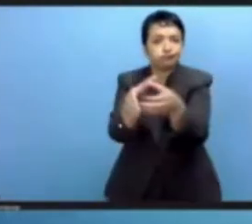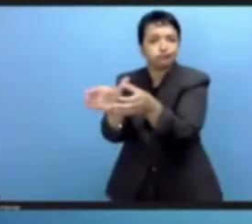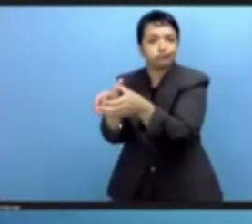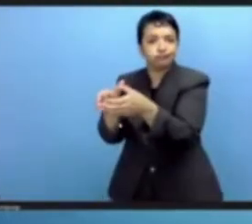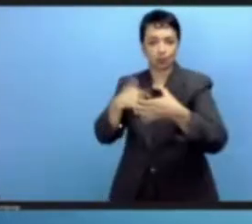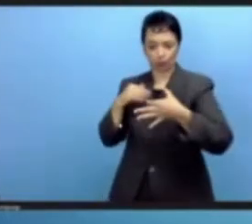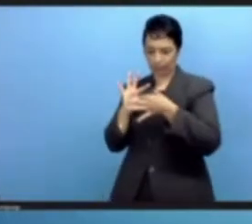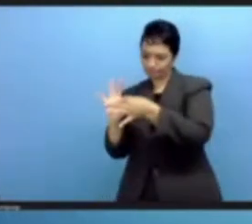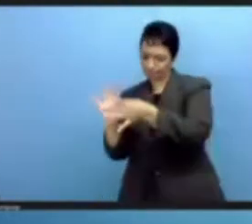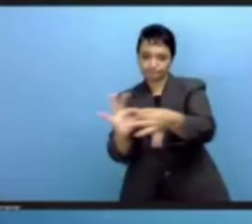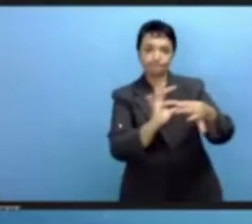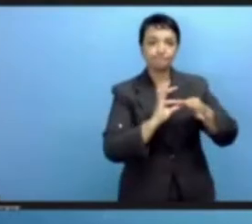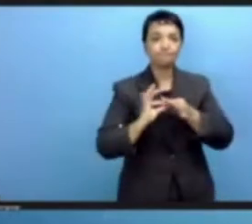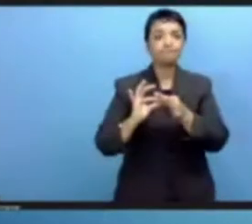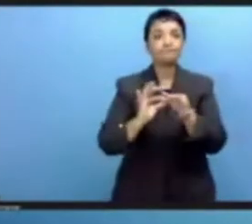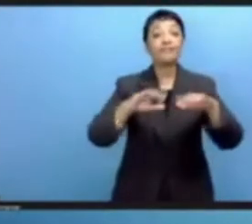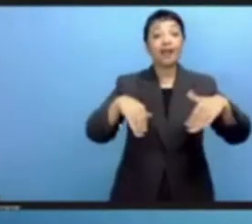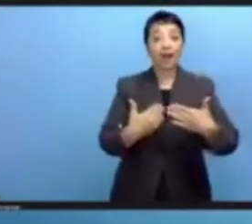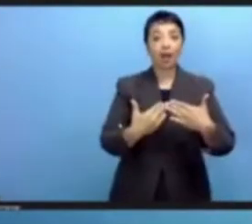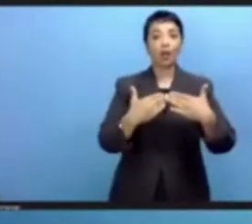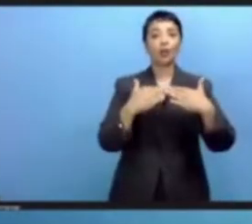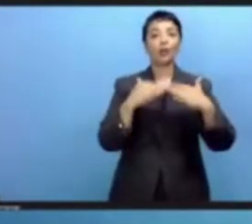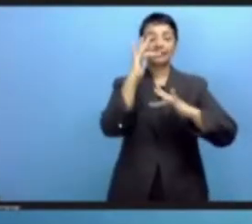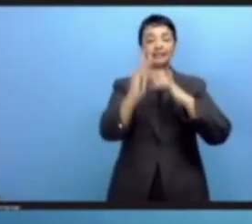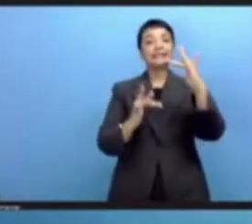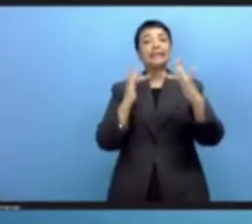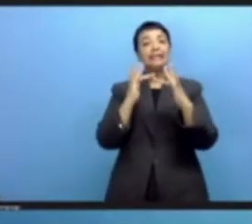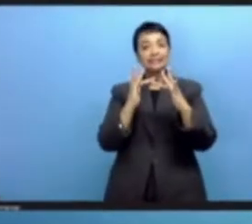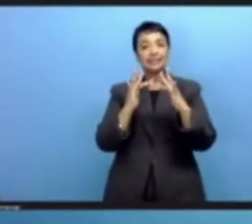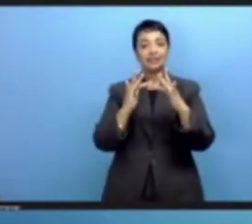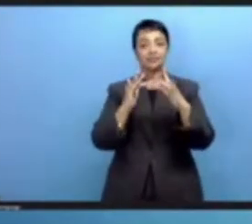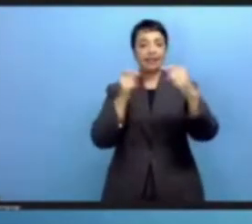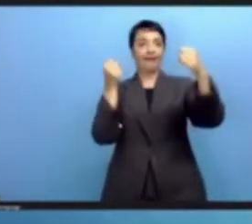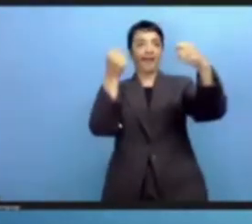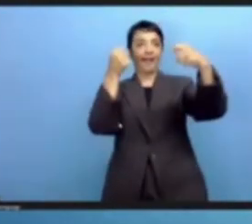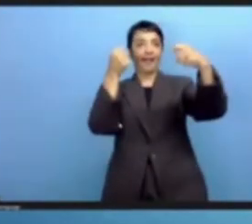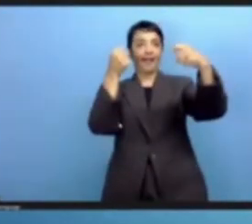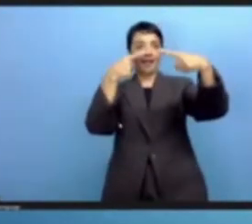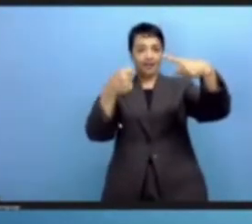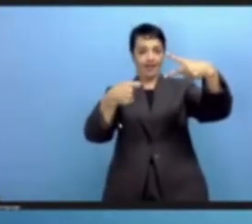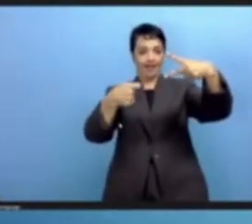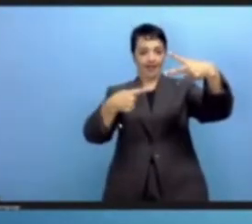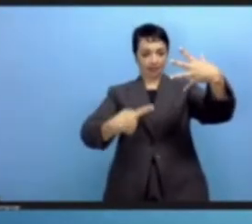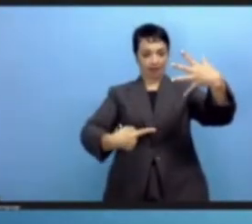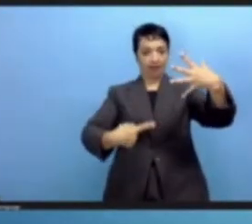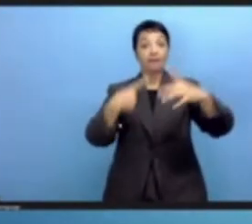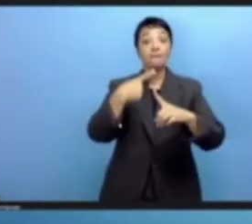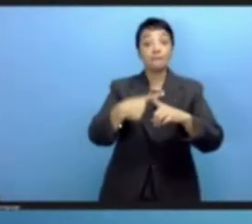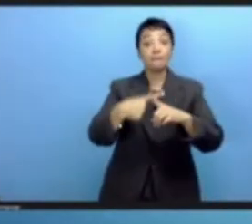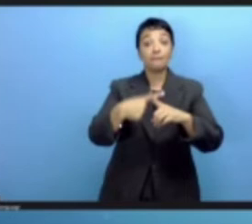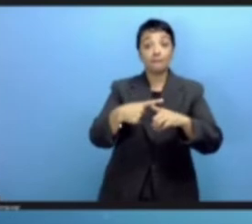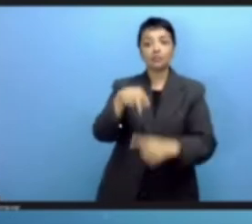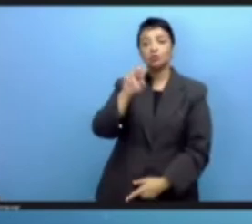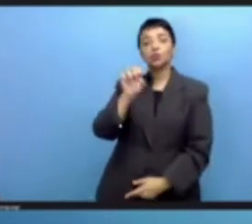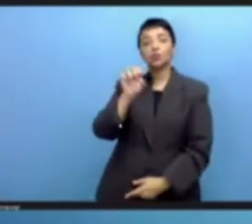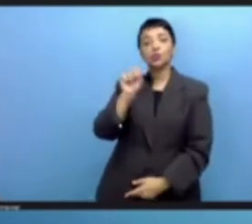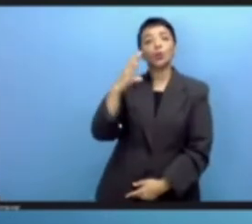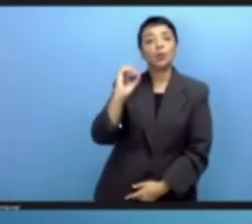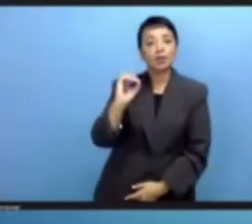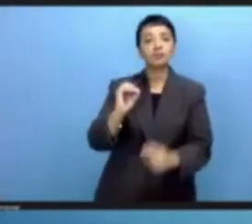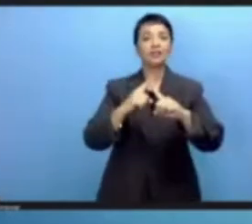Internet Universality Indicators and the UNESCO RomeX Framework.